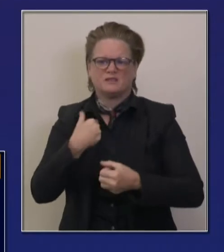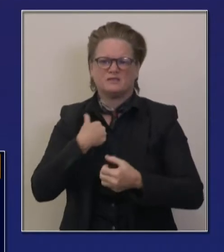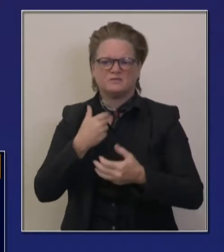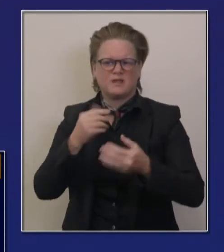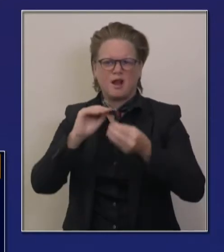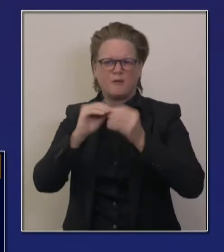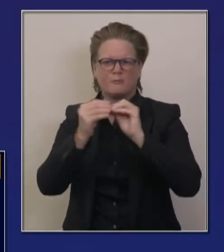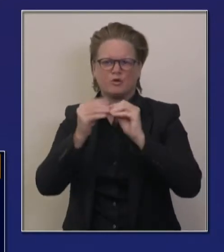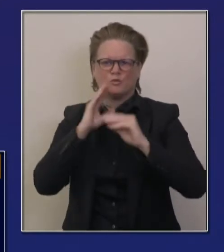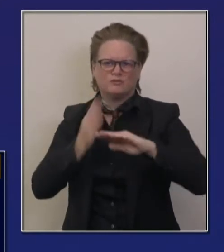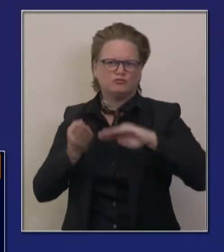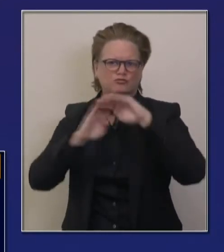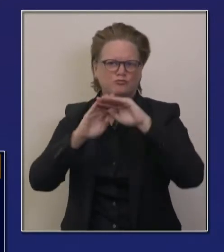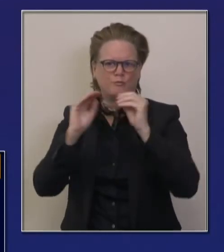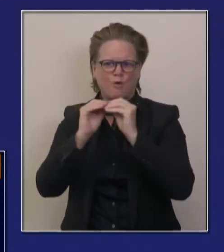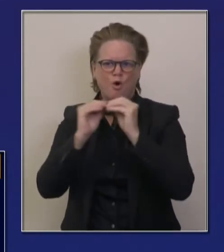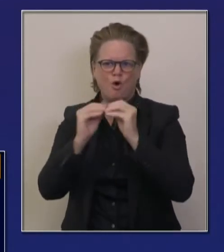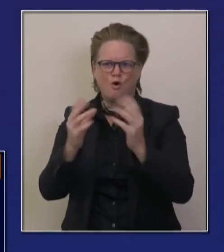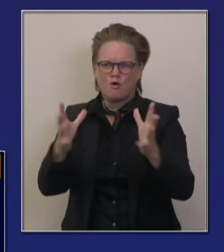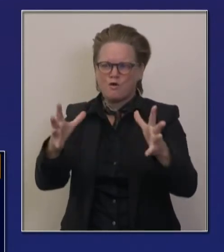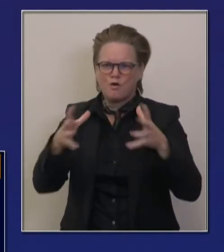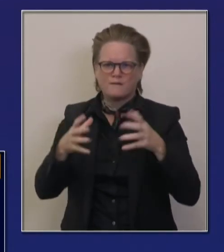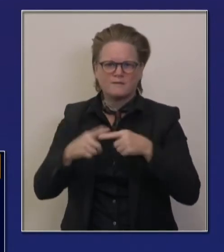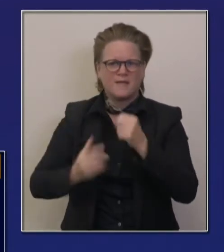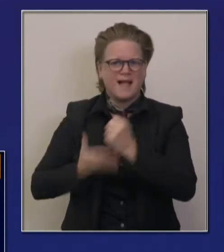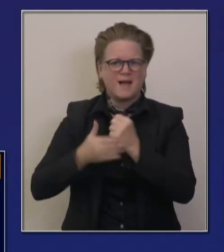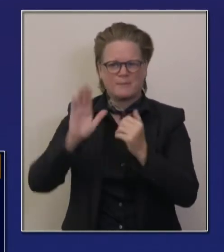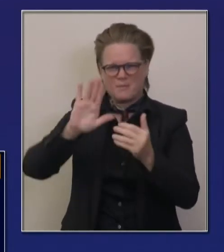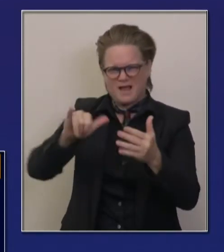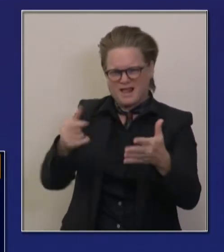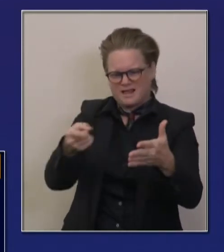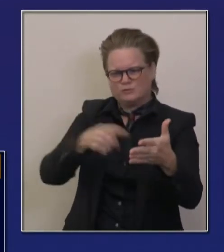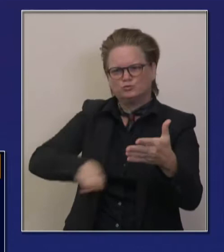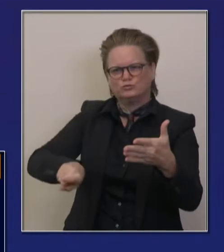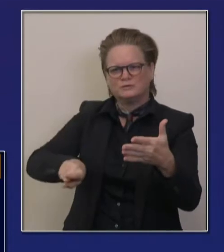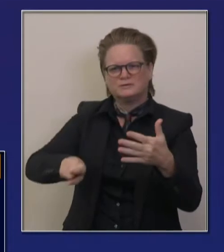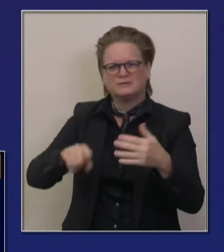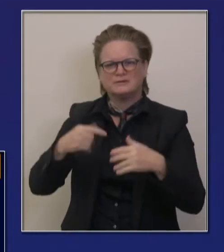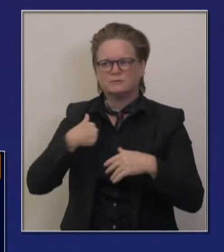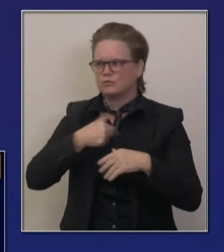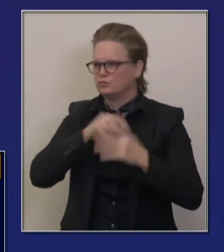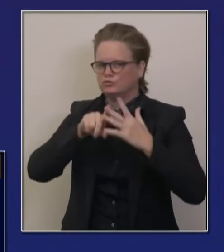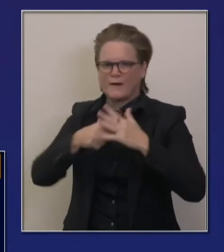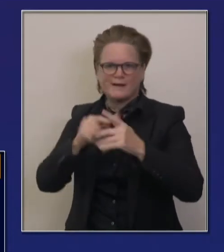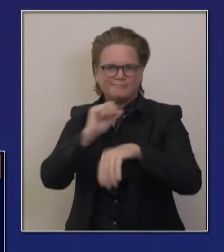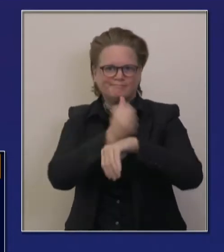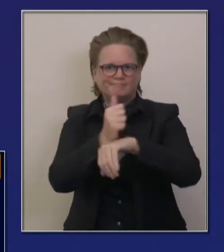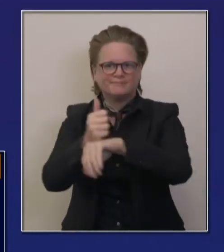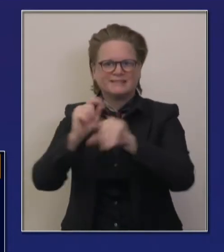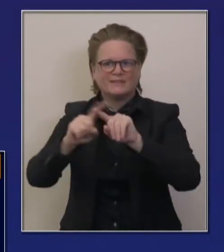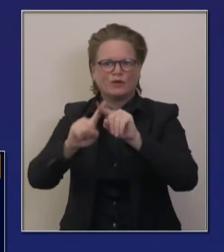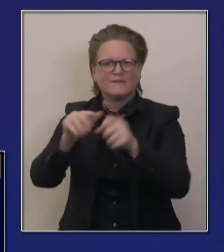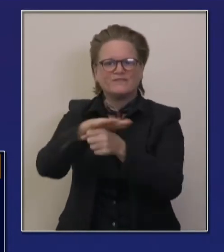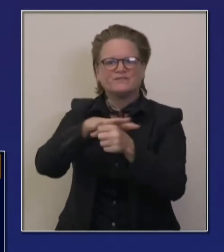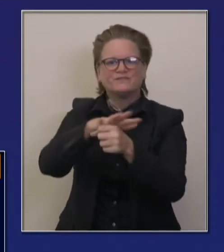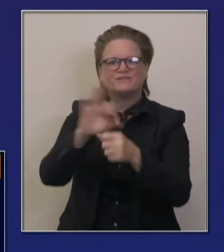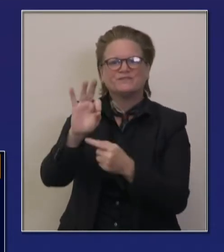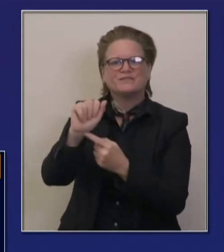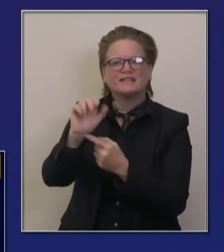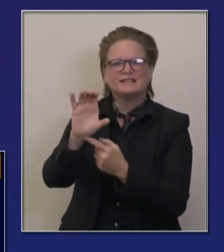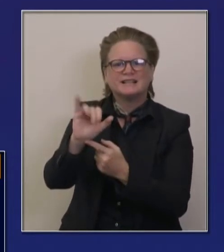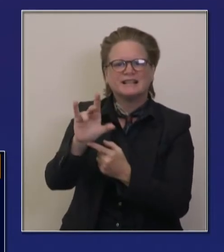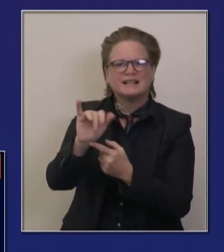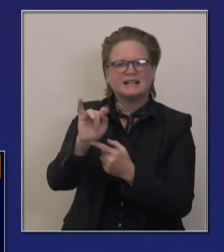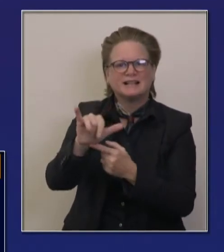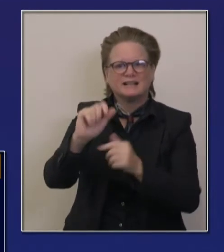some of these, uh, important critical facilities, both in response to and anticipation of an